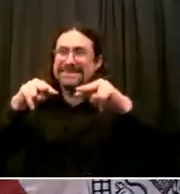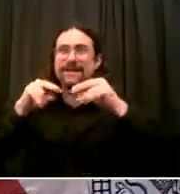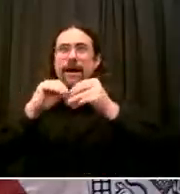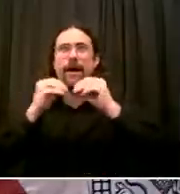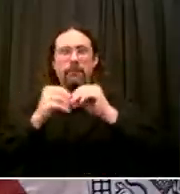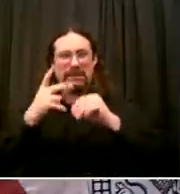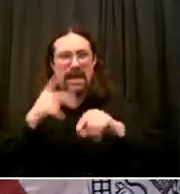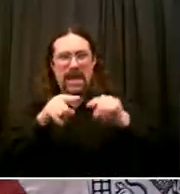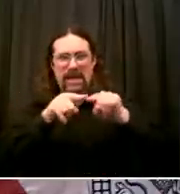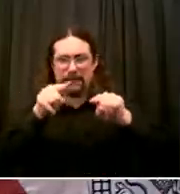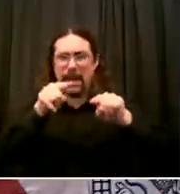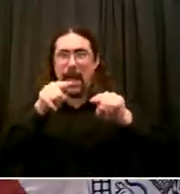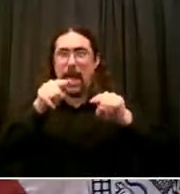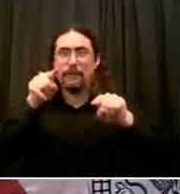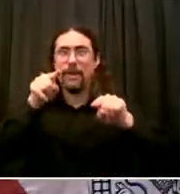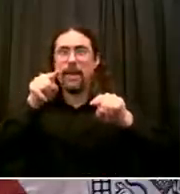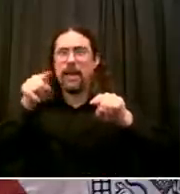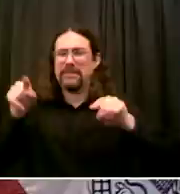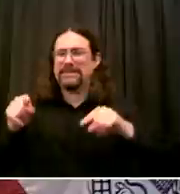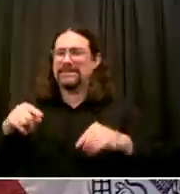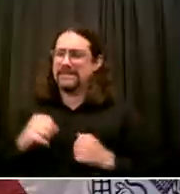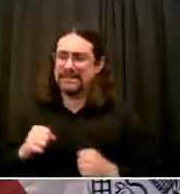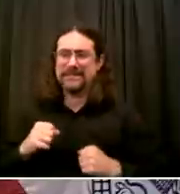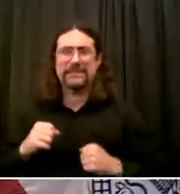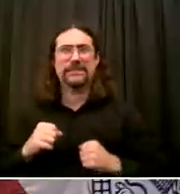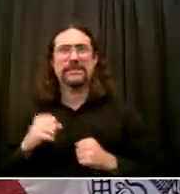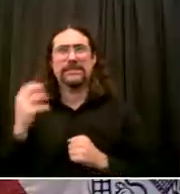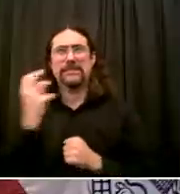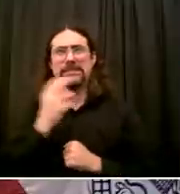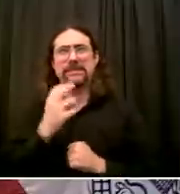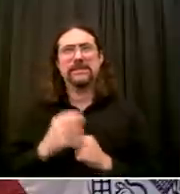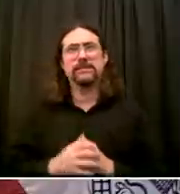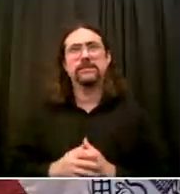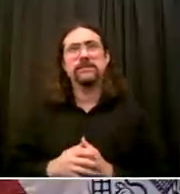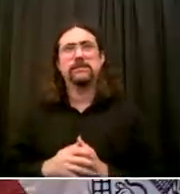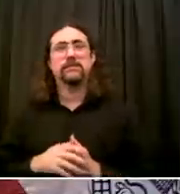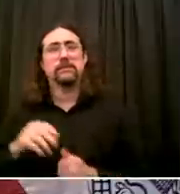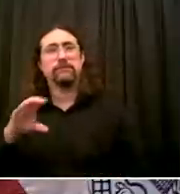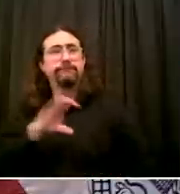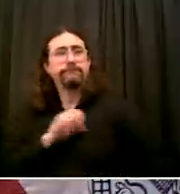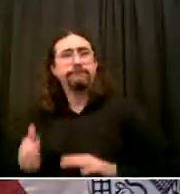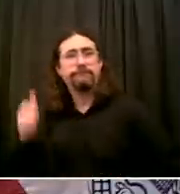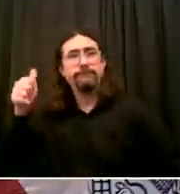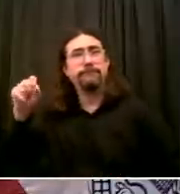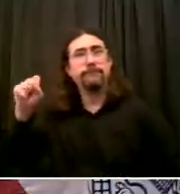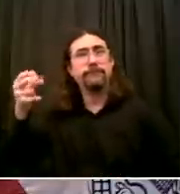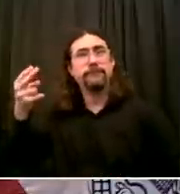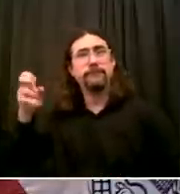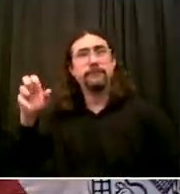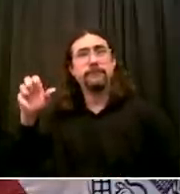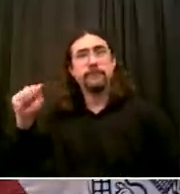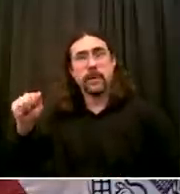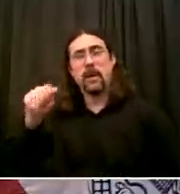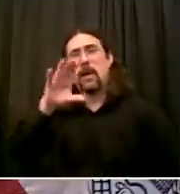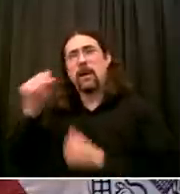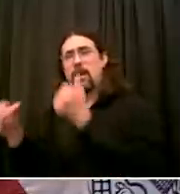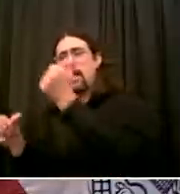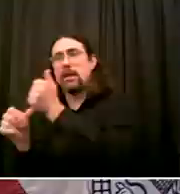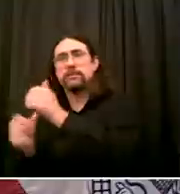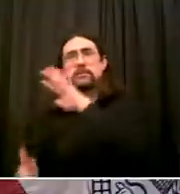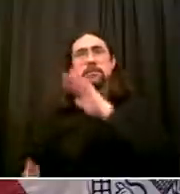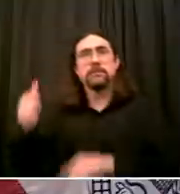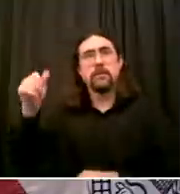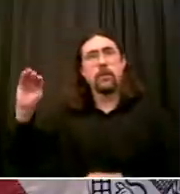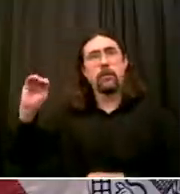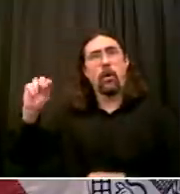Chief Monaghan, everyone is working on new strategies to address it I think the restart of our entire criminal justice system